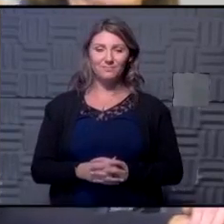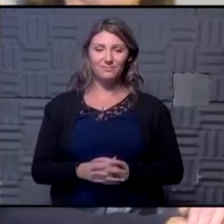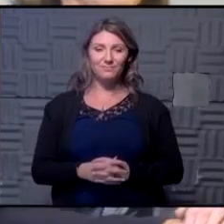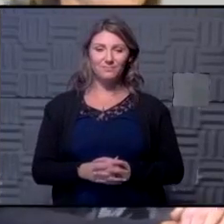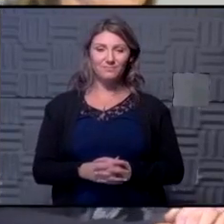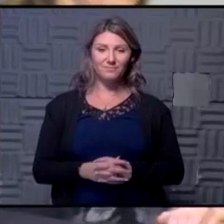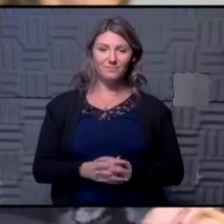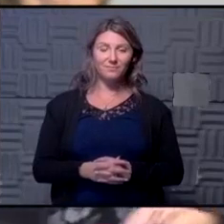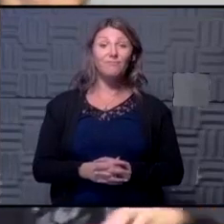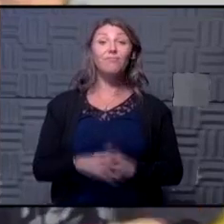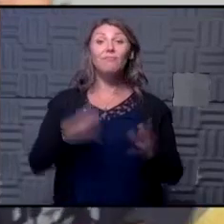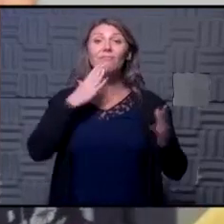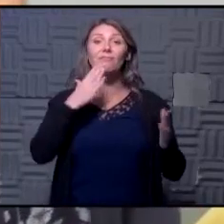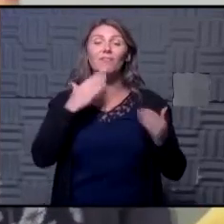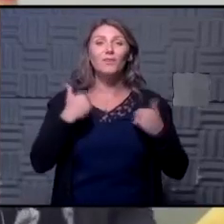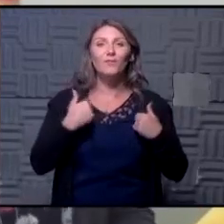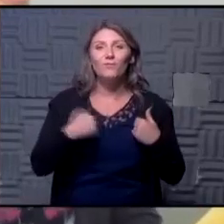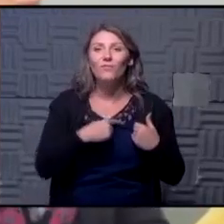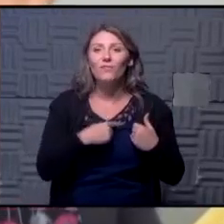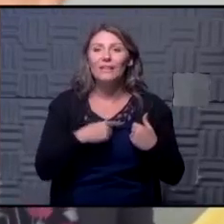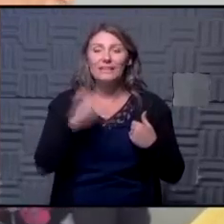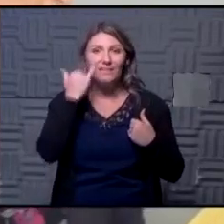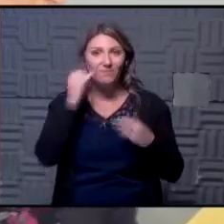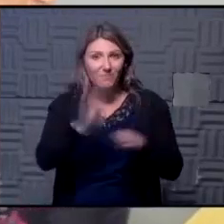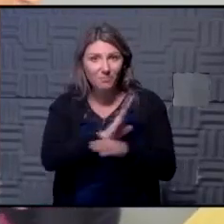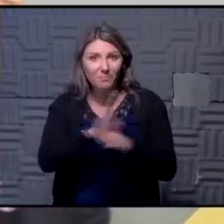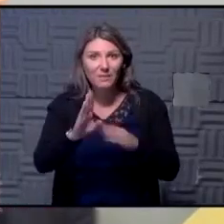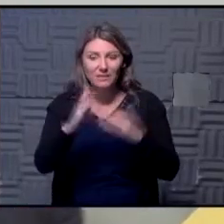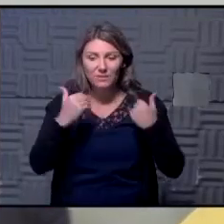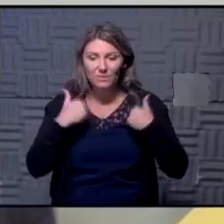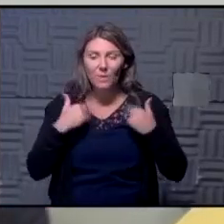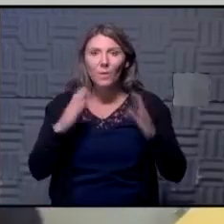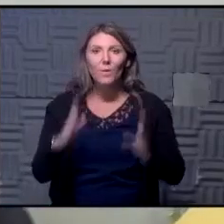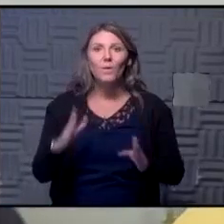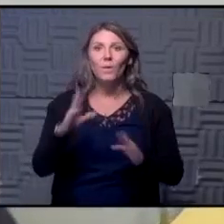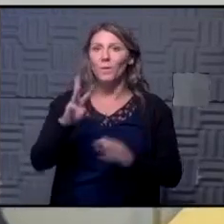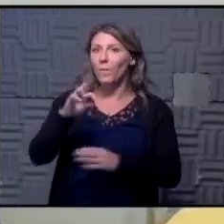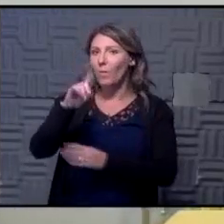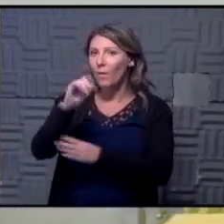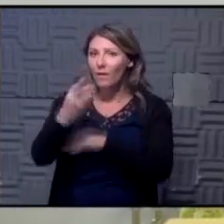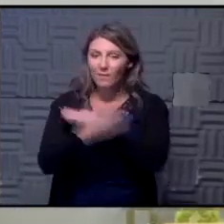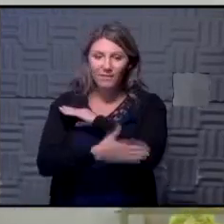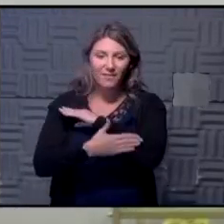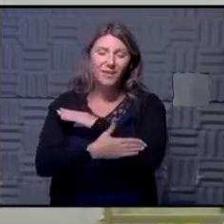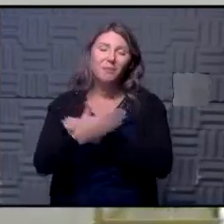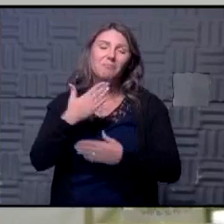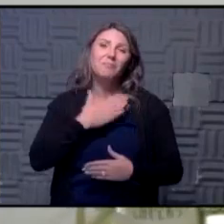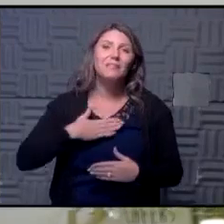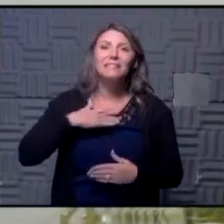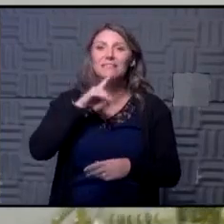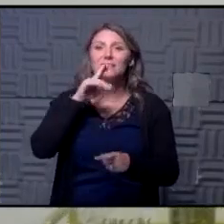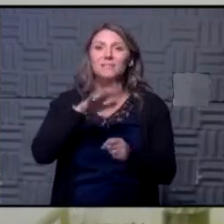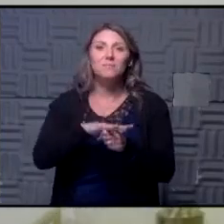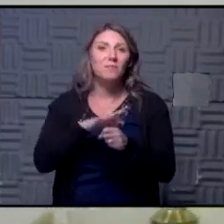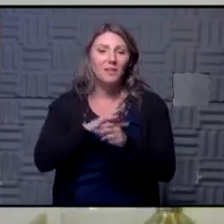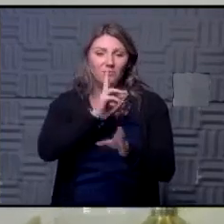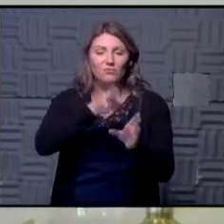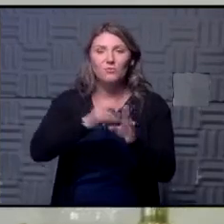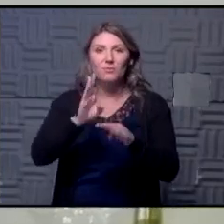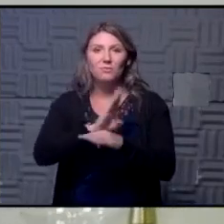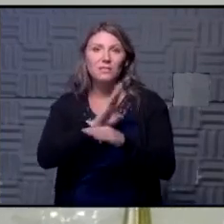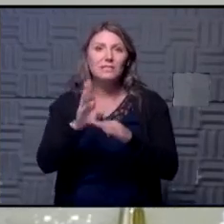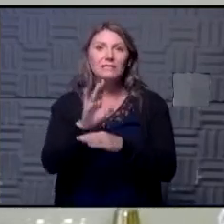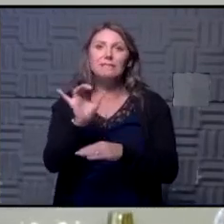yeah thanks for having us you know if you're a business owner in wyandotte county we would like you to take the pledge join businesses like